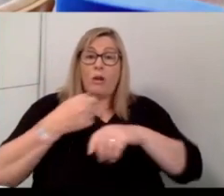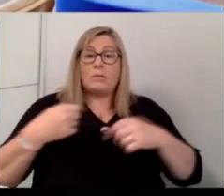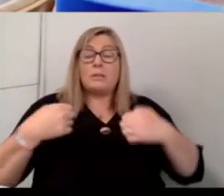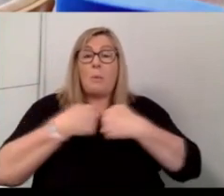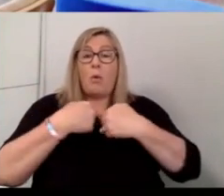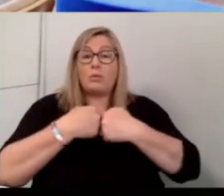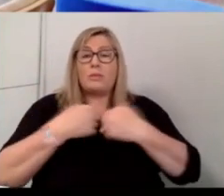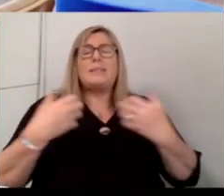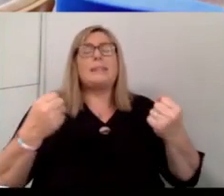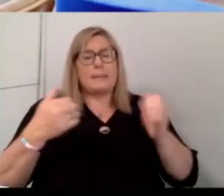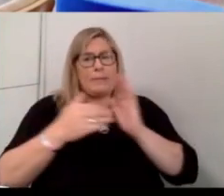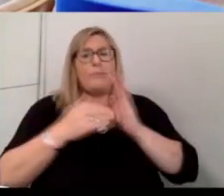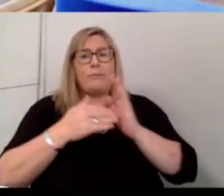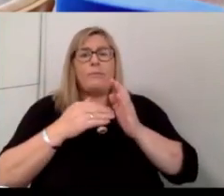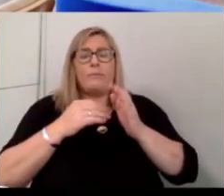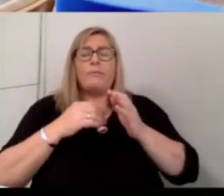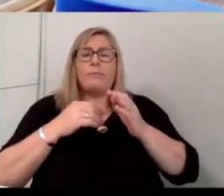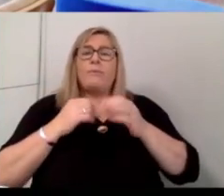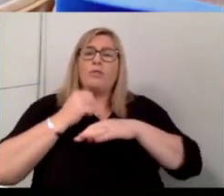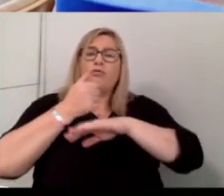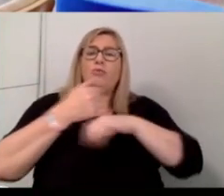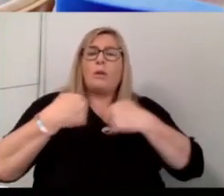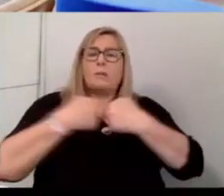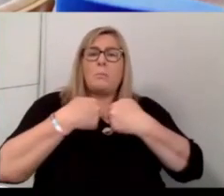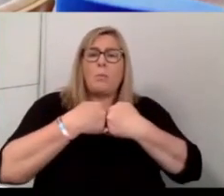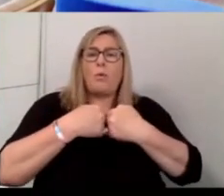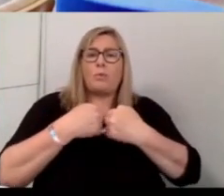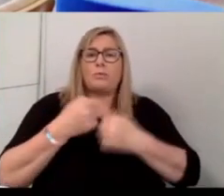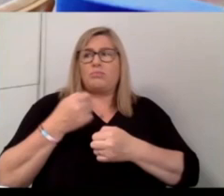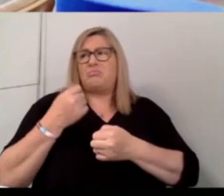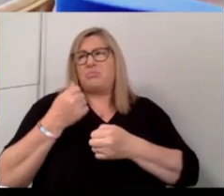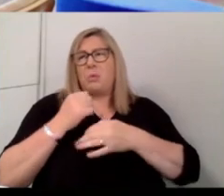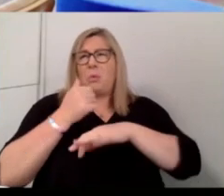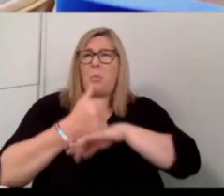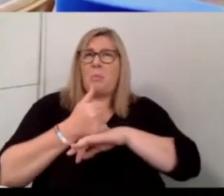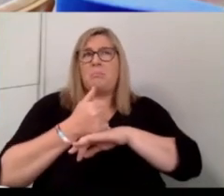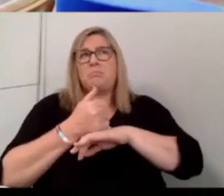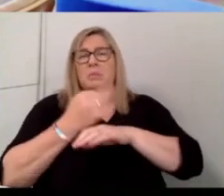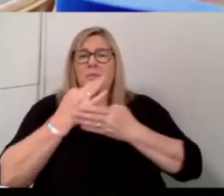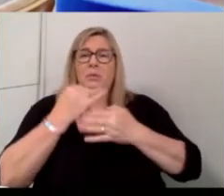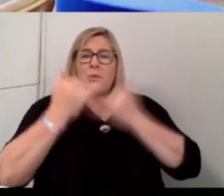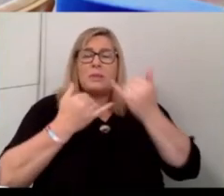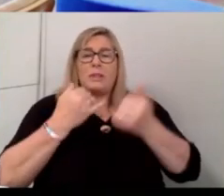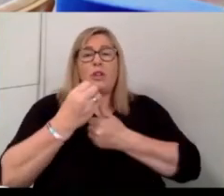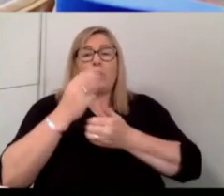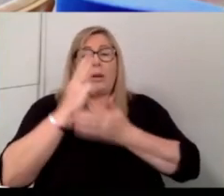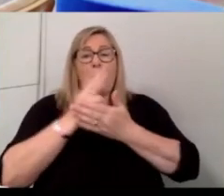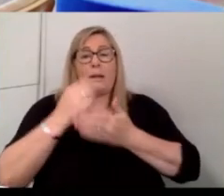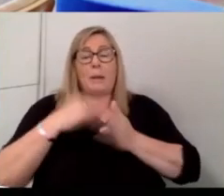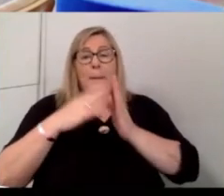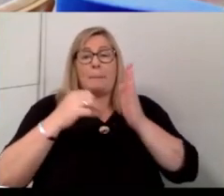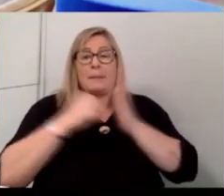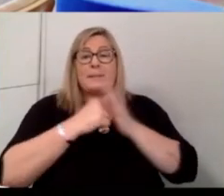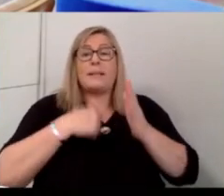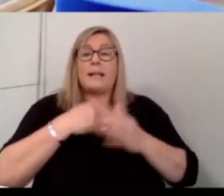is a cross-border aspect that has emerged over the last couple of years. One of the other aspects of my business is that I speak